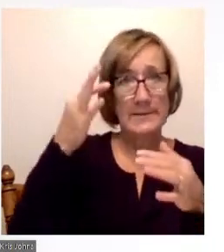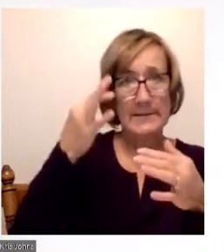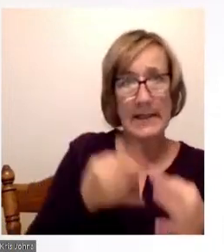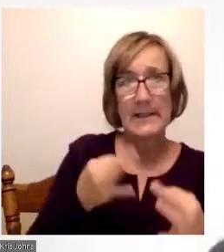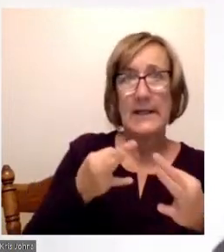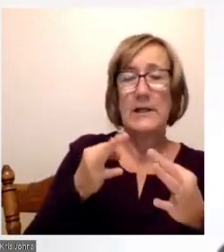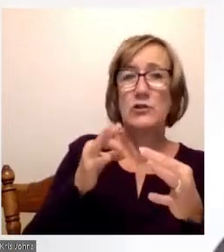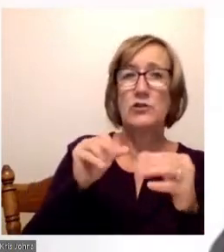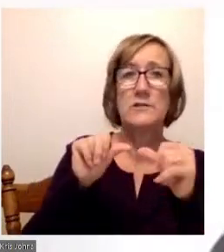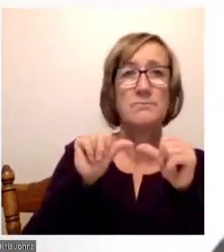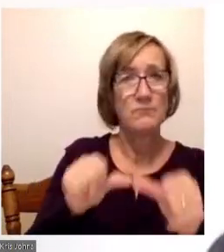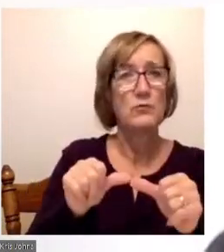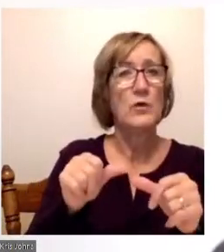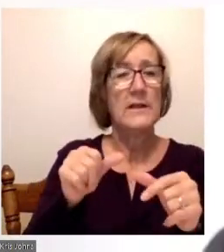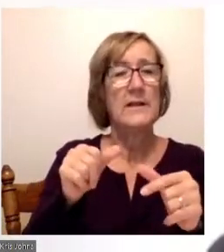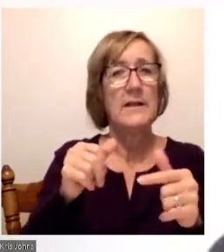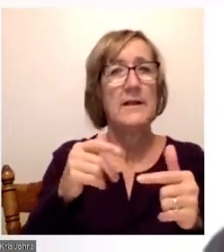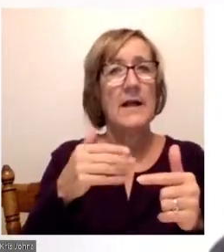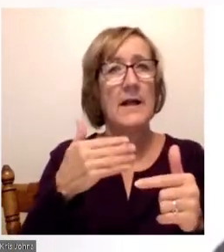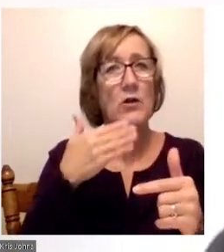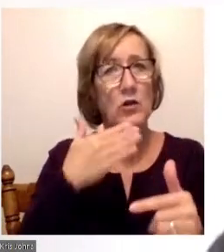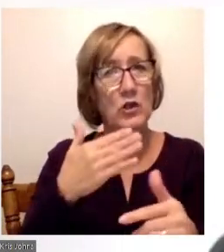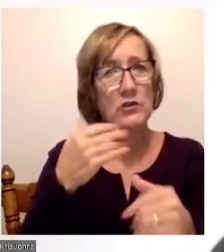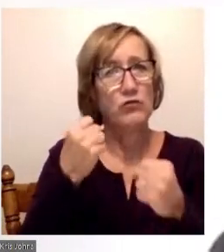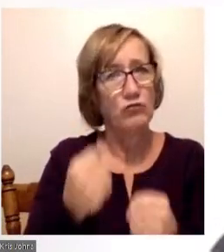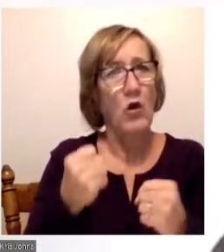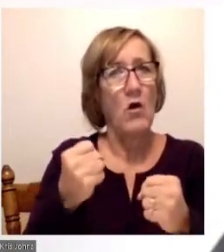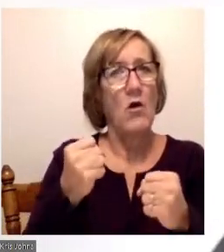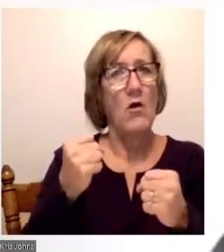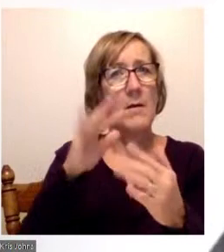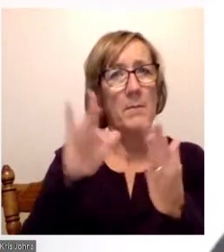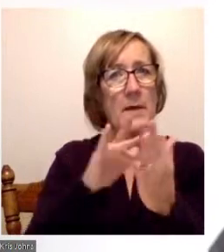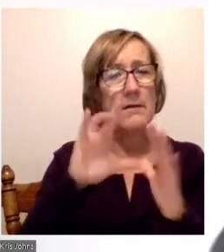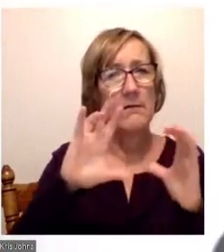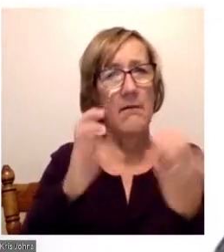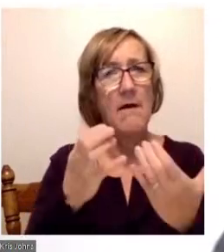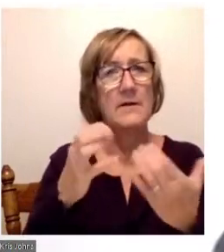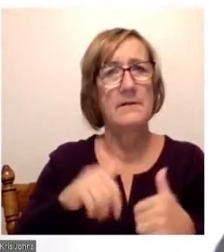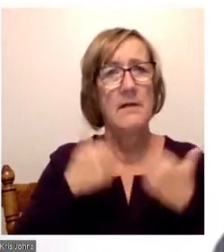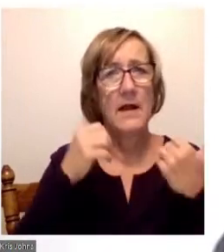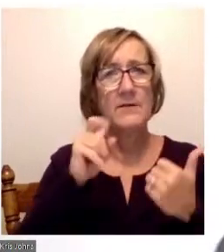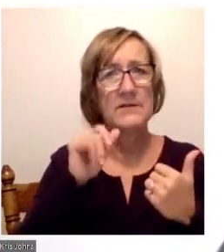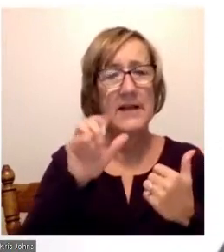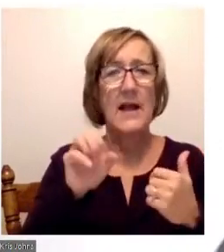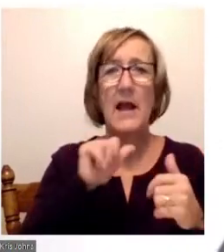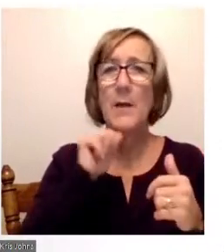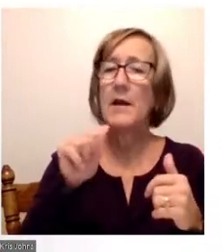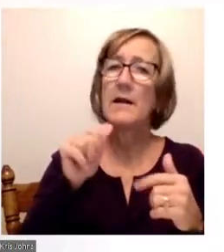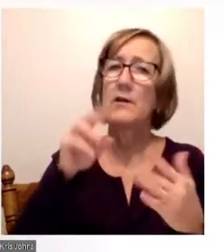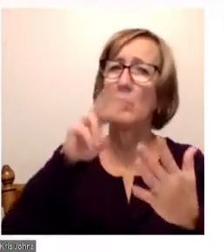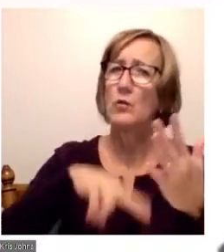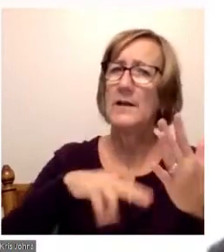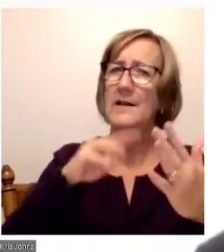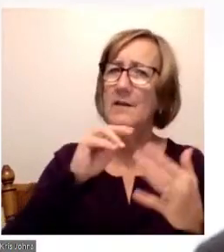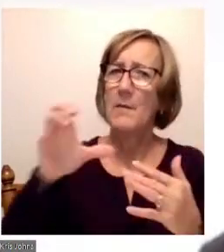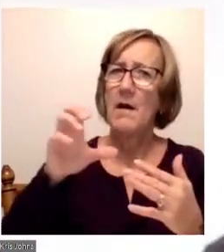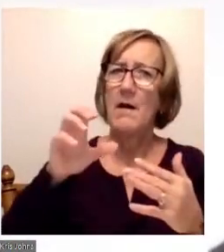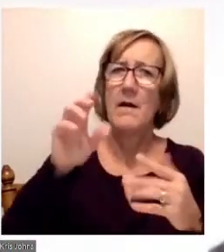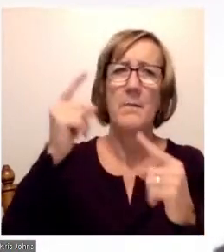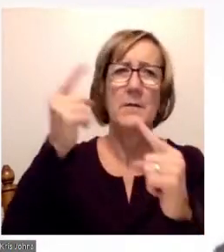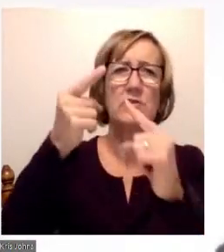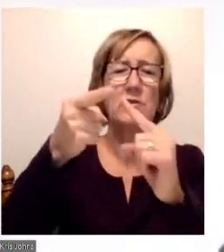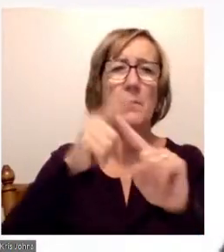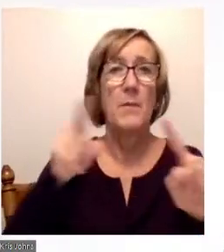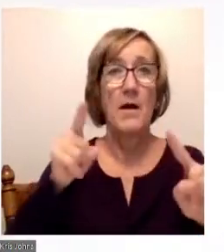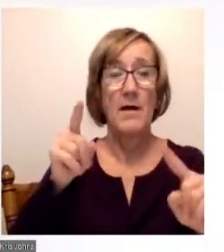middle-class lifestyle, which leads me to my perspective on Mott's mission. And ultimately, I'm not going to reread the Mott's mission, but what really captures my piece is